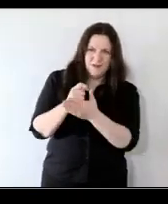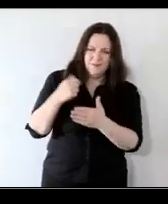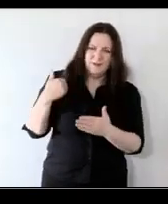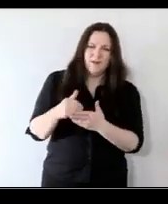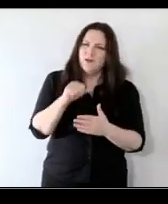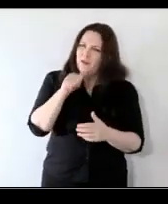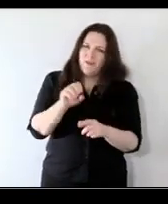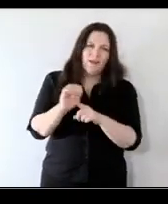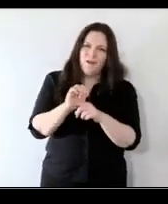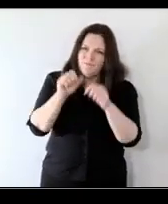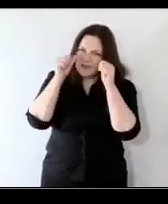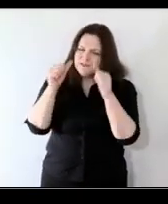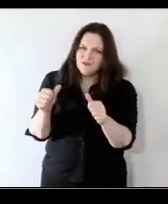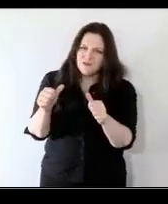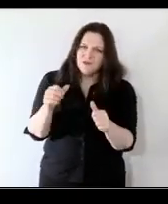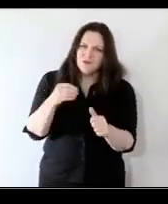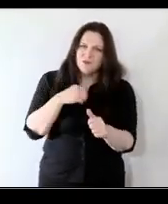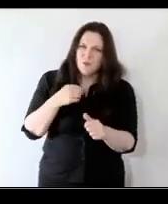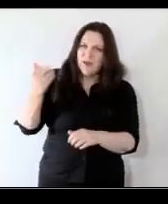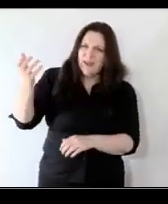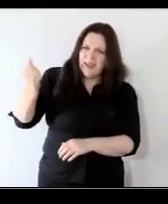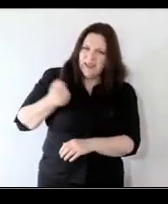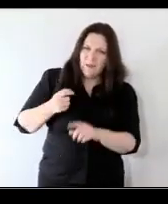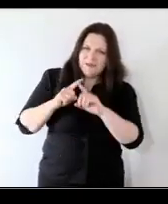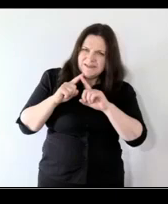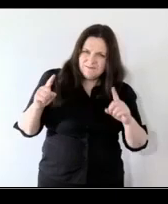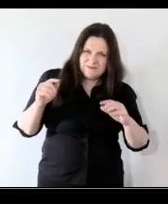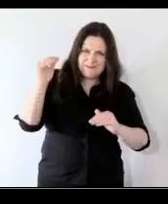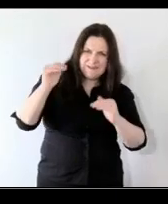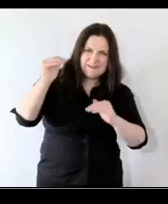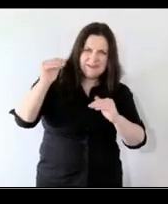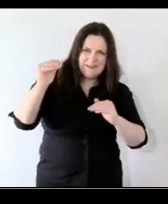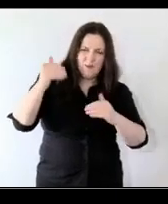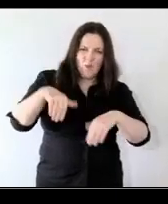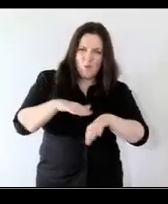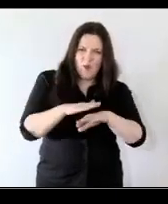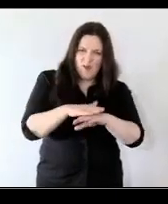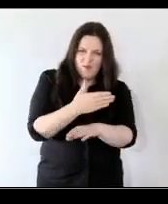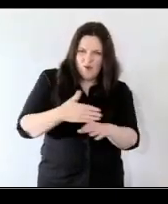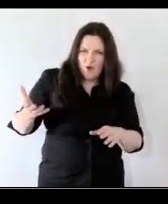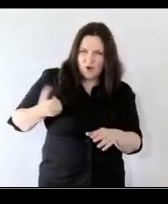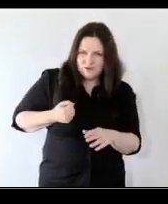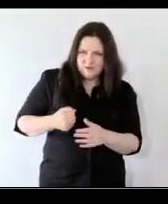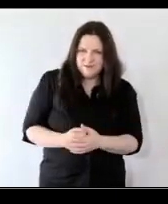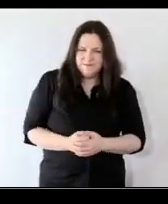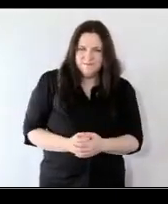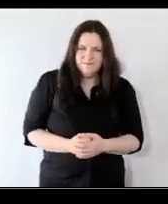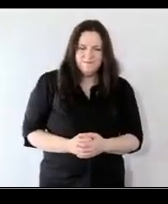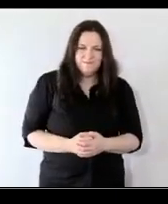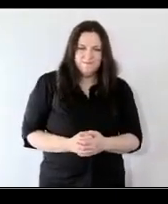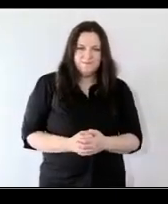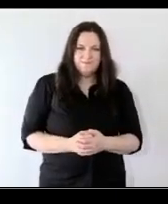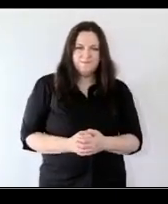paid enough attention to income differences at the point at which they're earned more